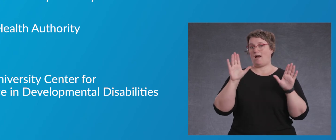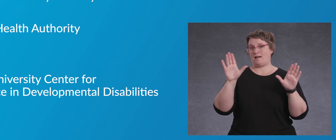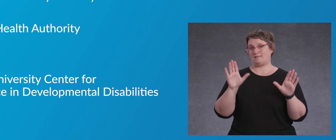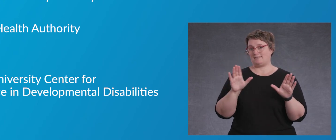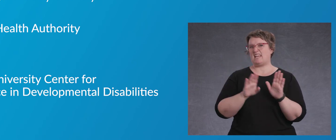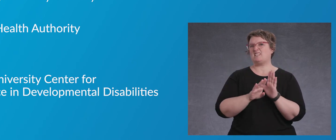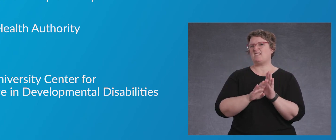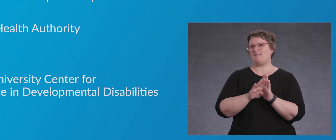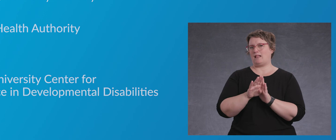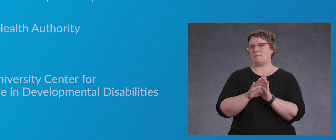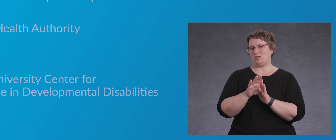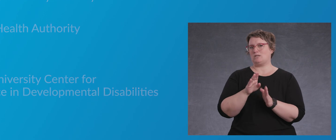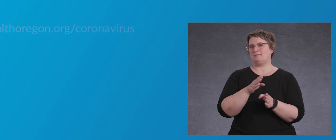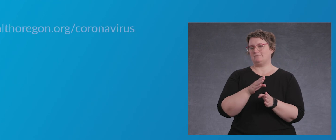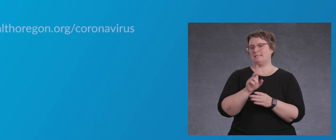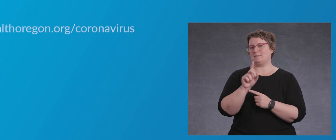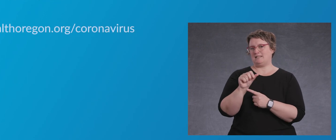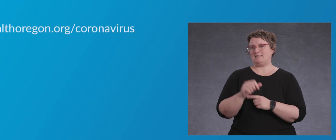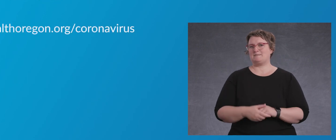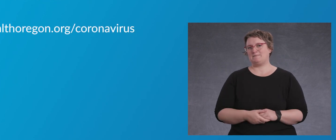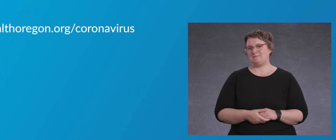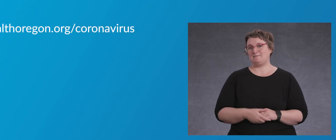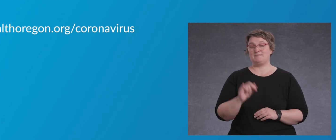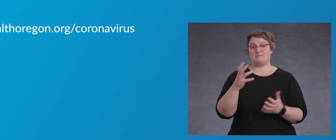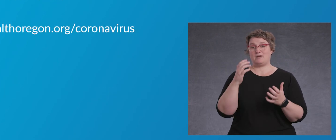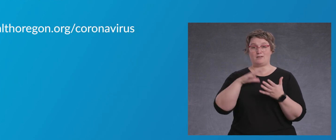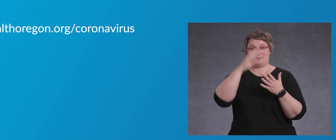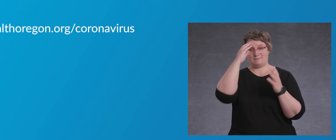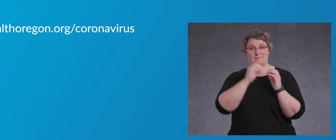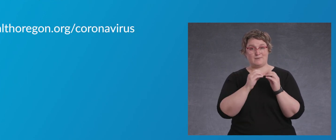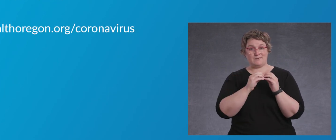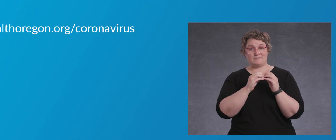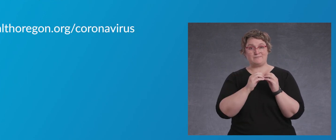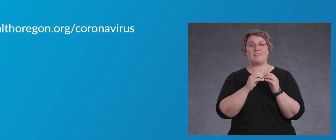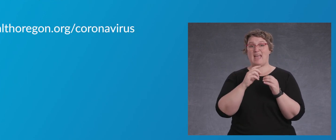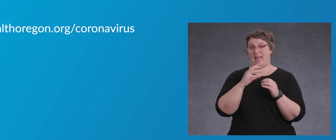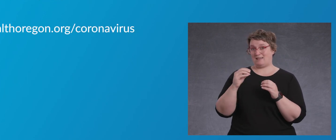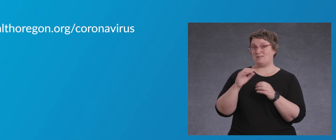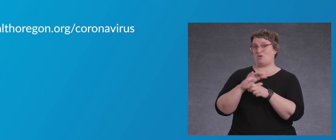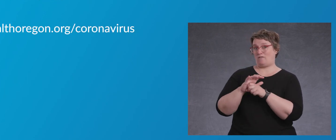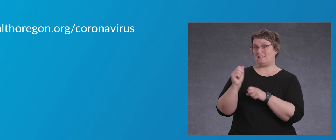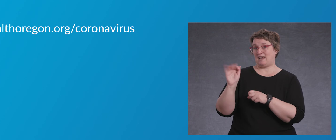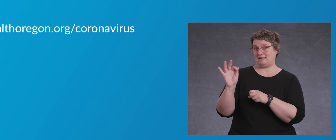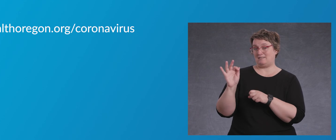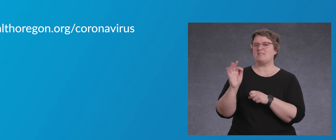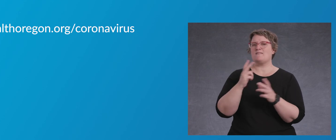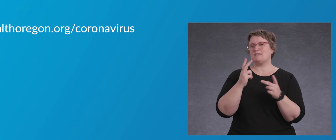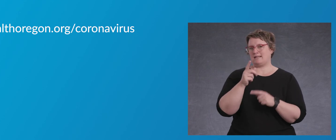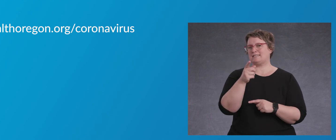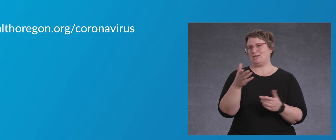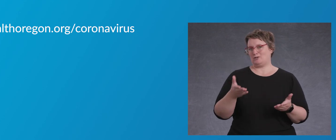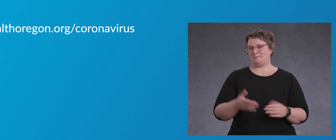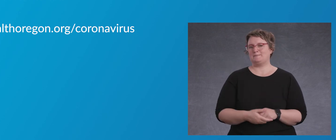in Developmental Disabilities. If you want to learn more about accessibility and COVID-19, please visit us here.